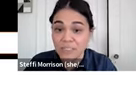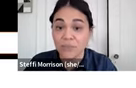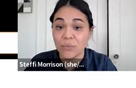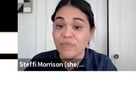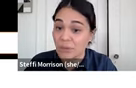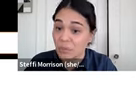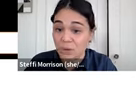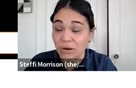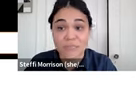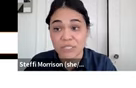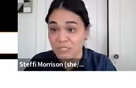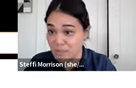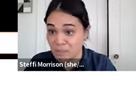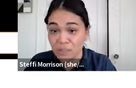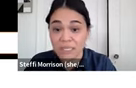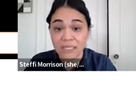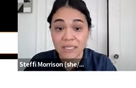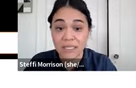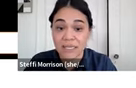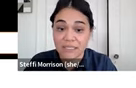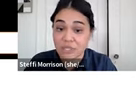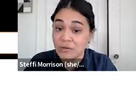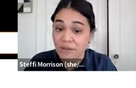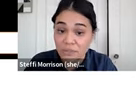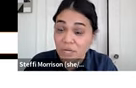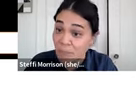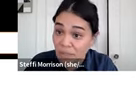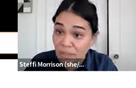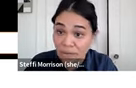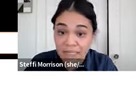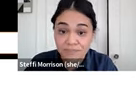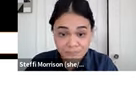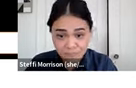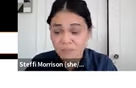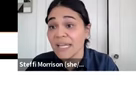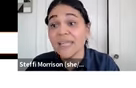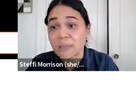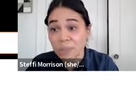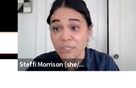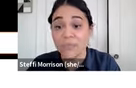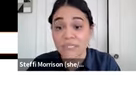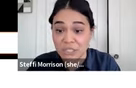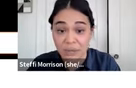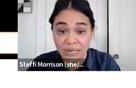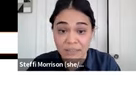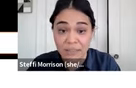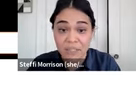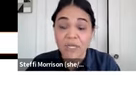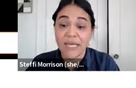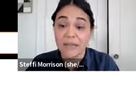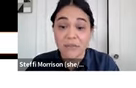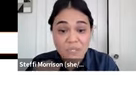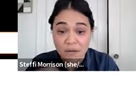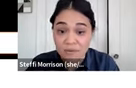pronounced with federal programs such as the PPP, the Shuttered Venues Operator Grant, and the Employee Retention Credit.